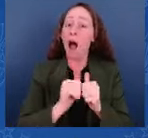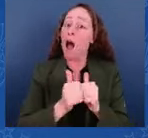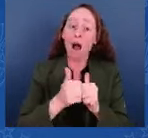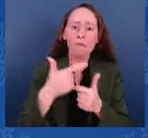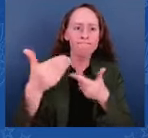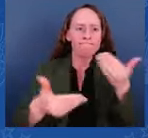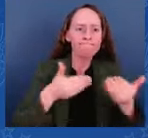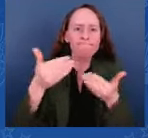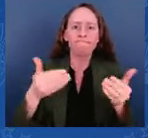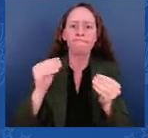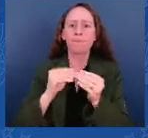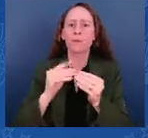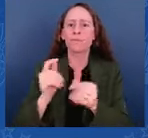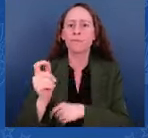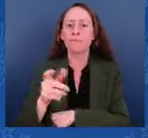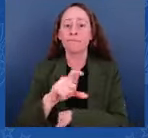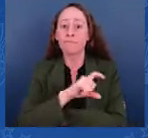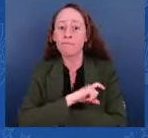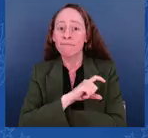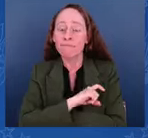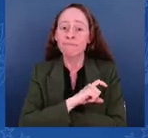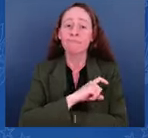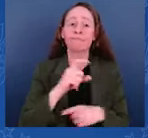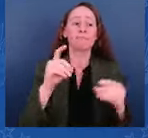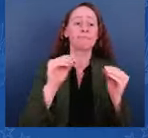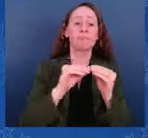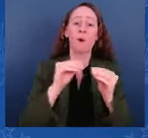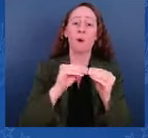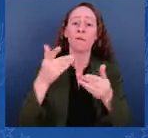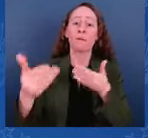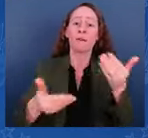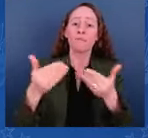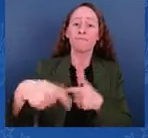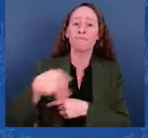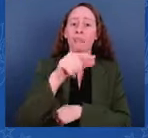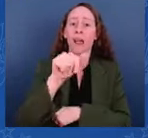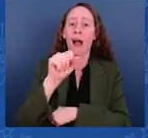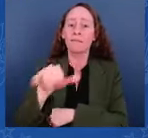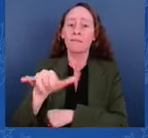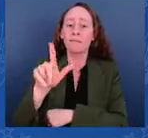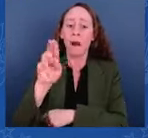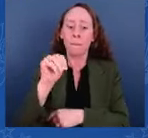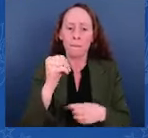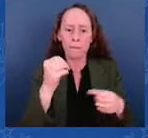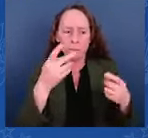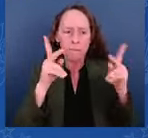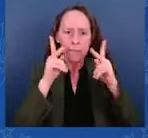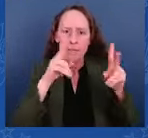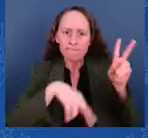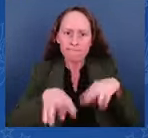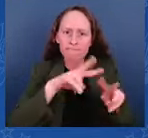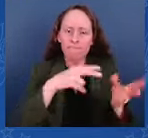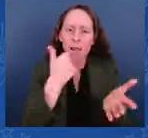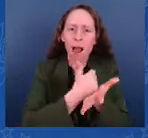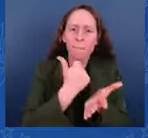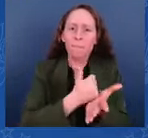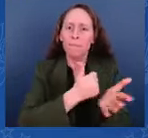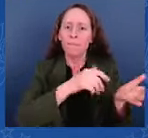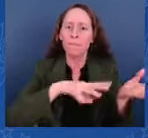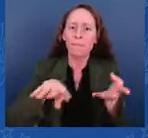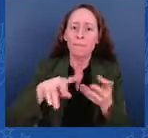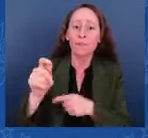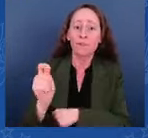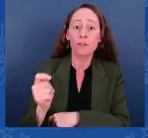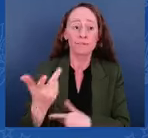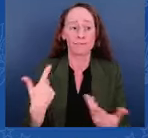judges. But Republicans have left me with no choice. Today, I'm announcing actions to bar migrants who cross our